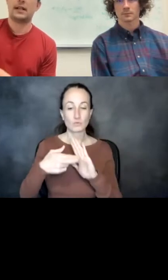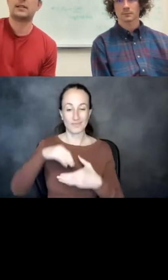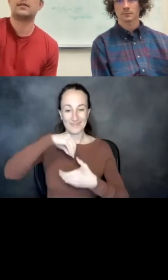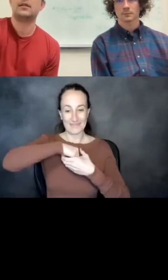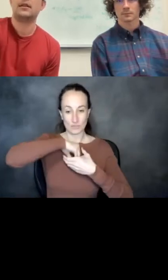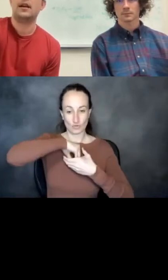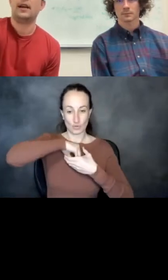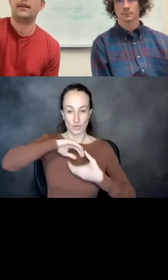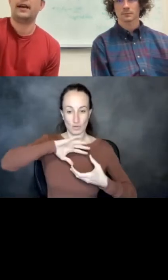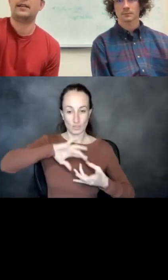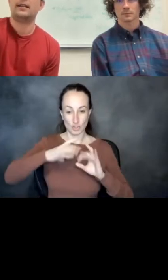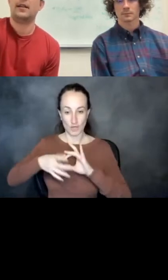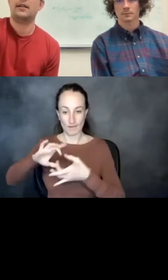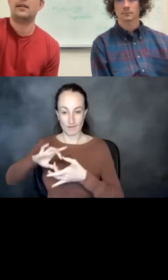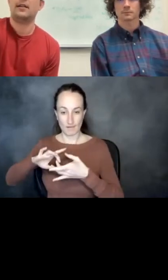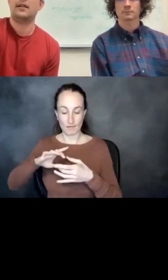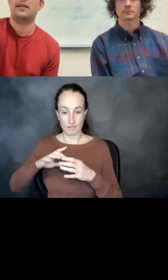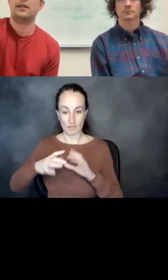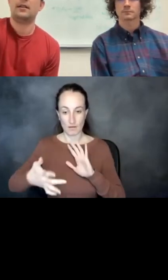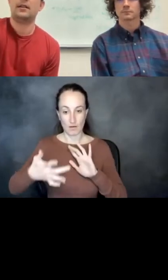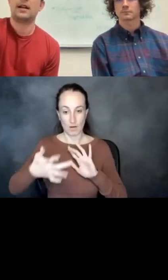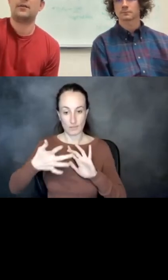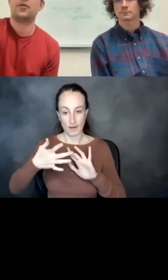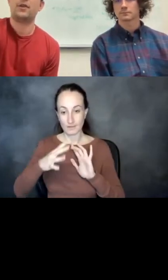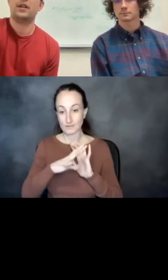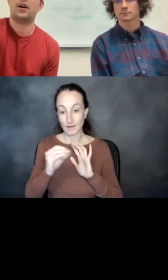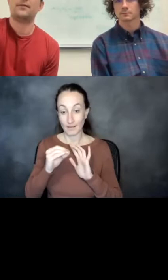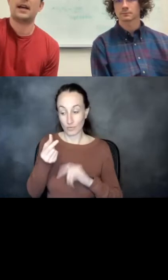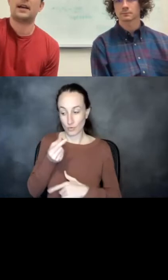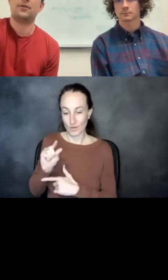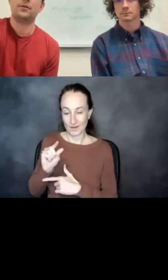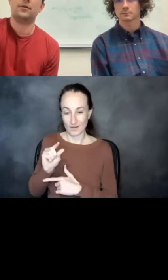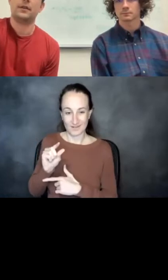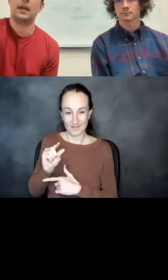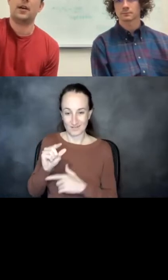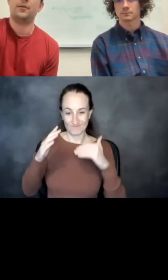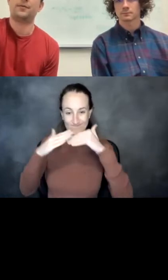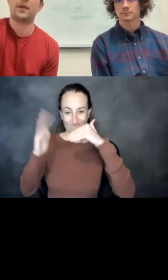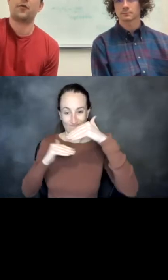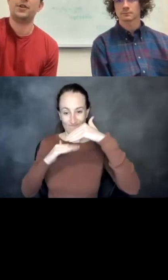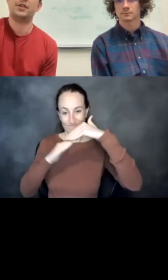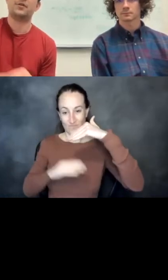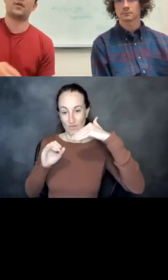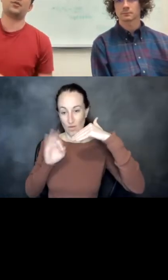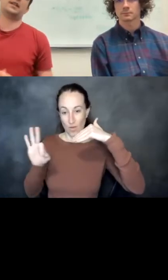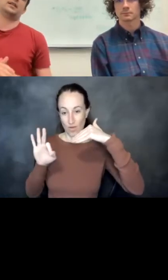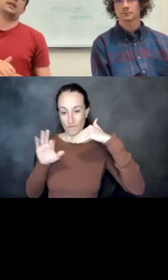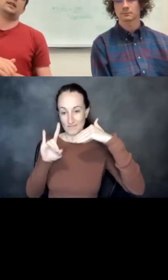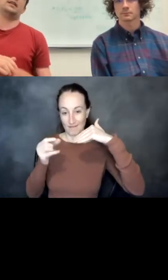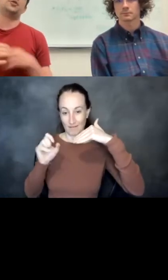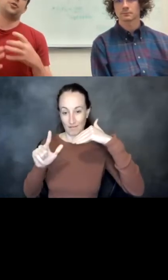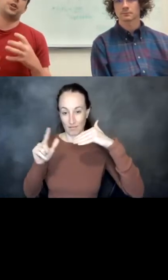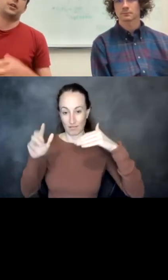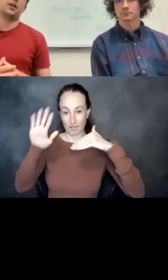contacts, and that these kind of green off-diagonal regions represent